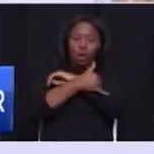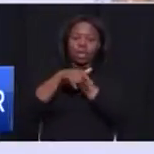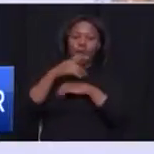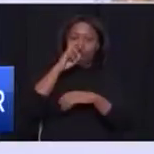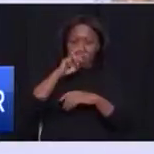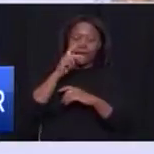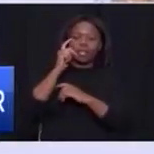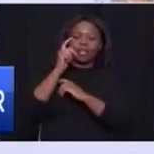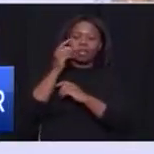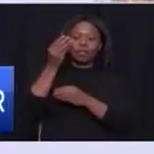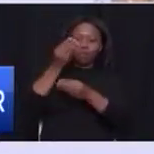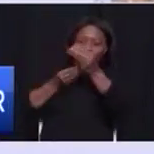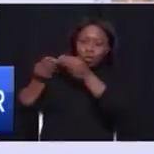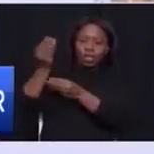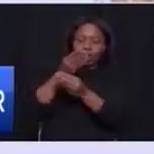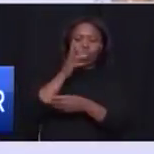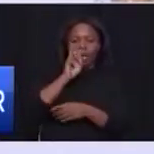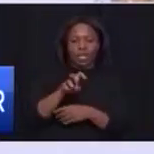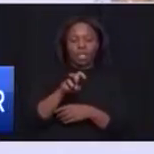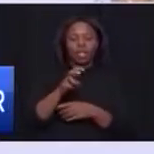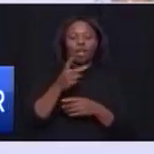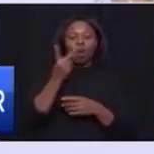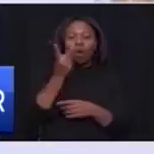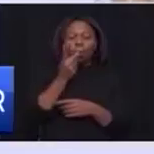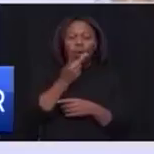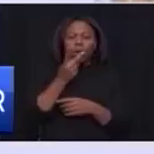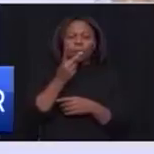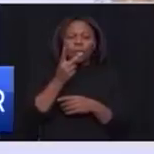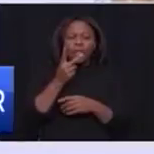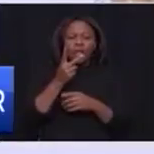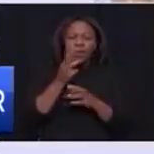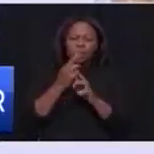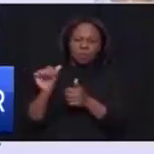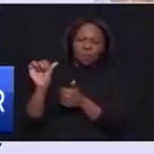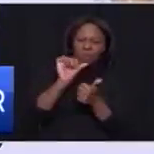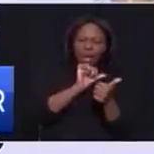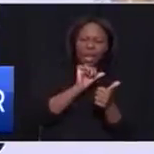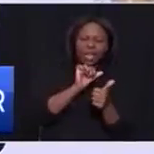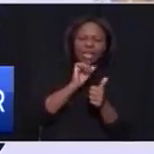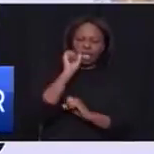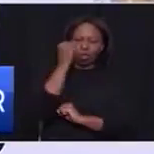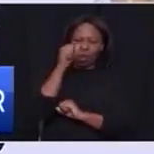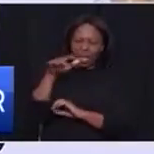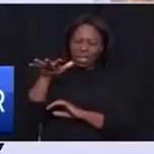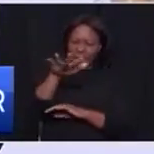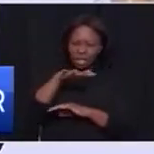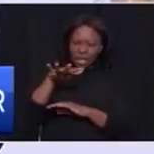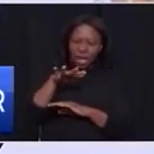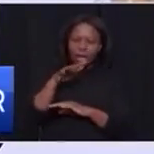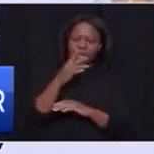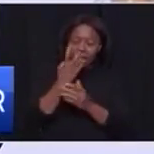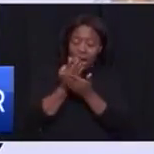Madam Speaker, the bold initiatives to re-industrialize or industrialize our economy is also